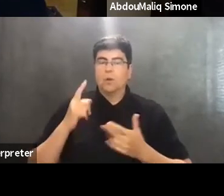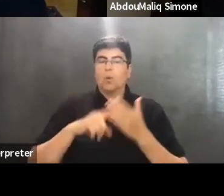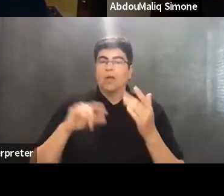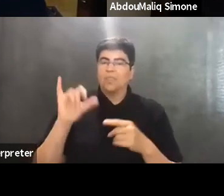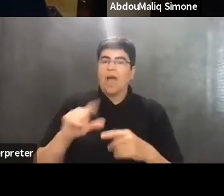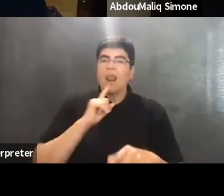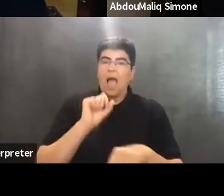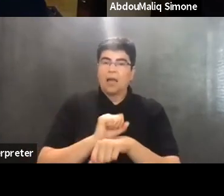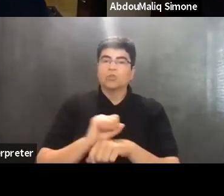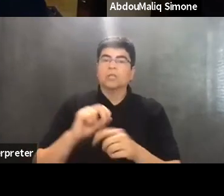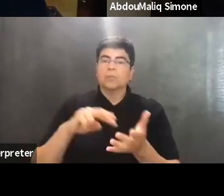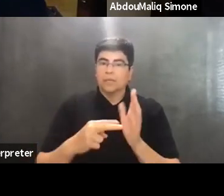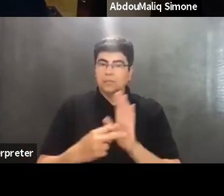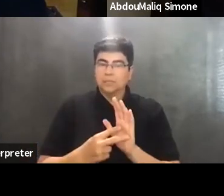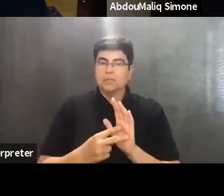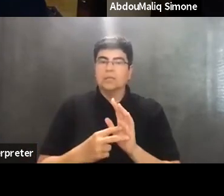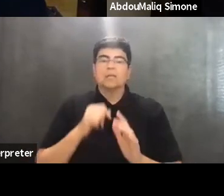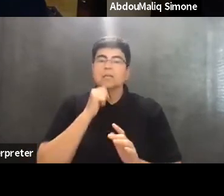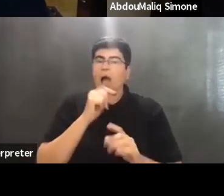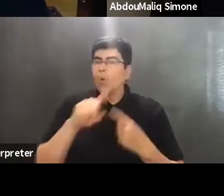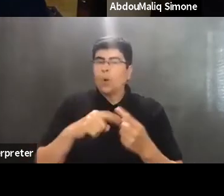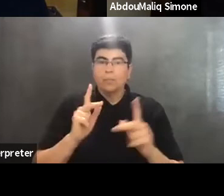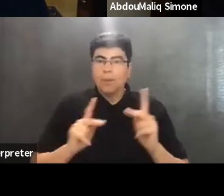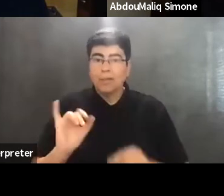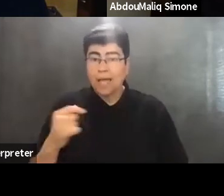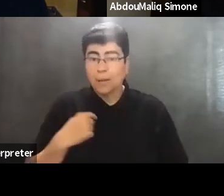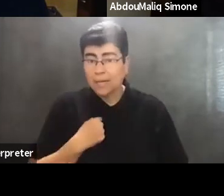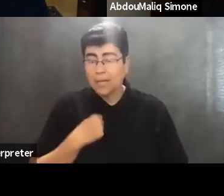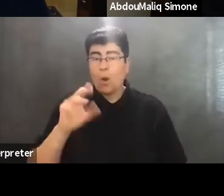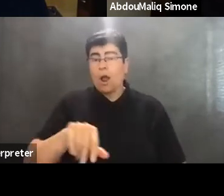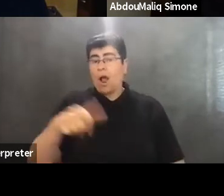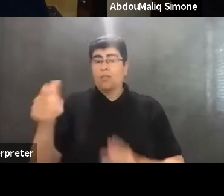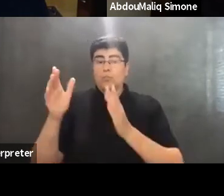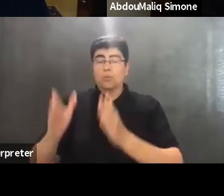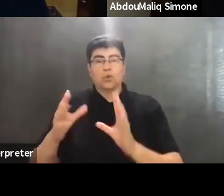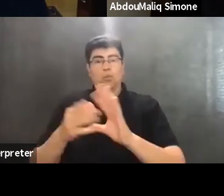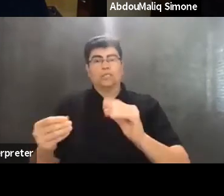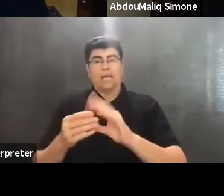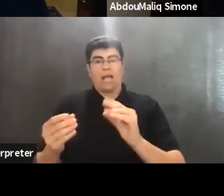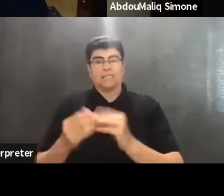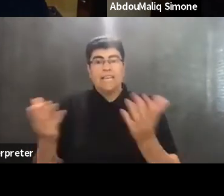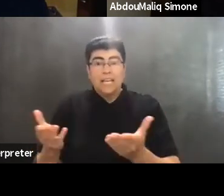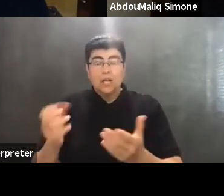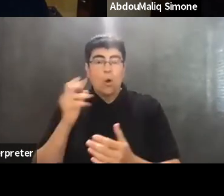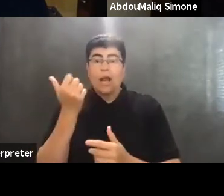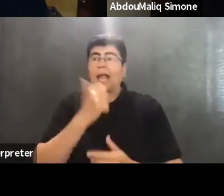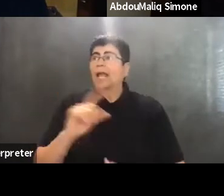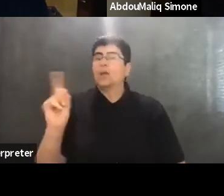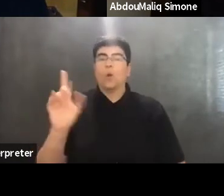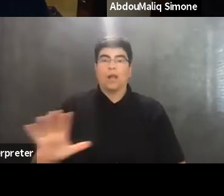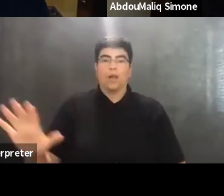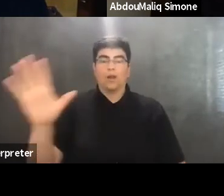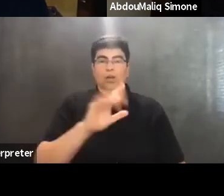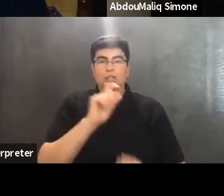actually means, not when people like me or anybody recites here or anywhere, you know,